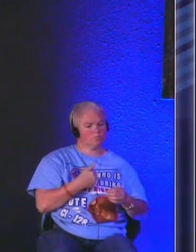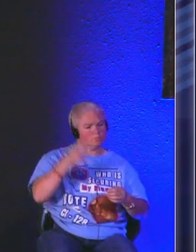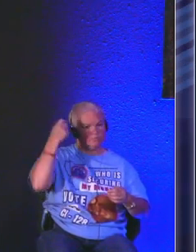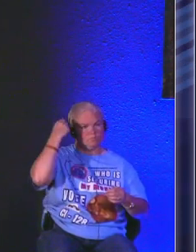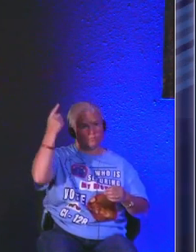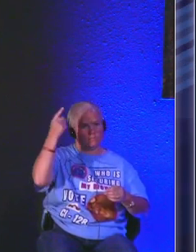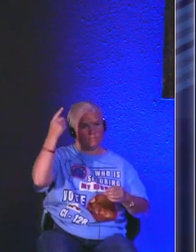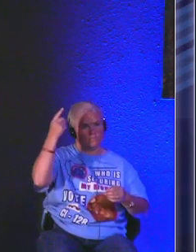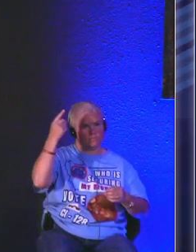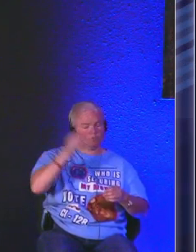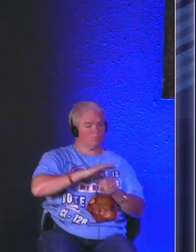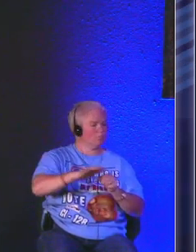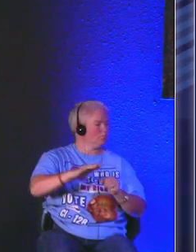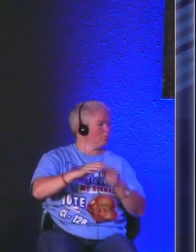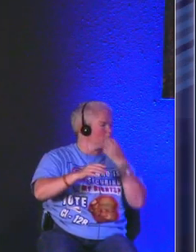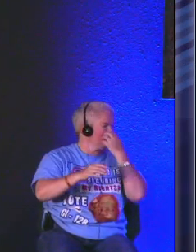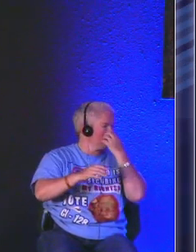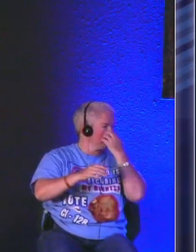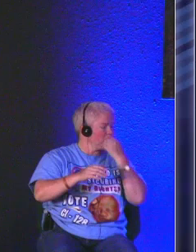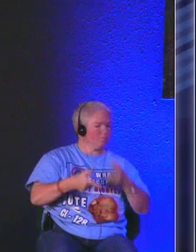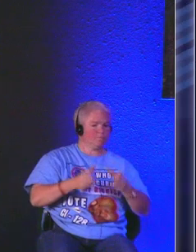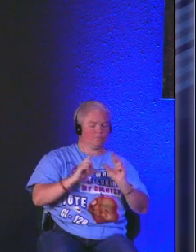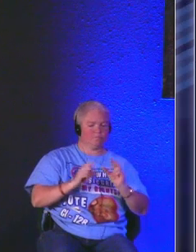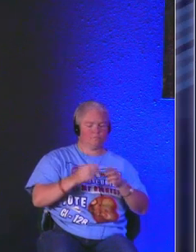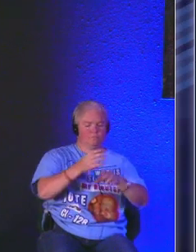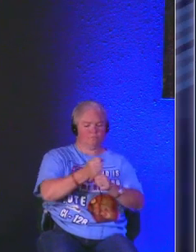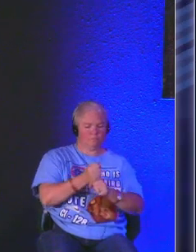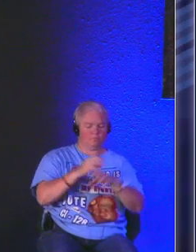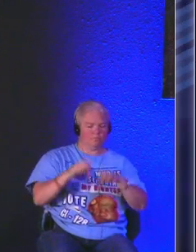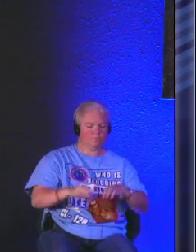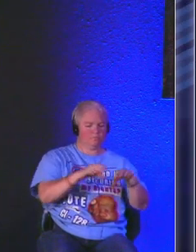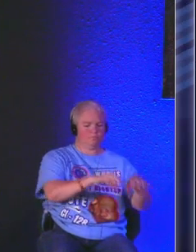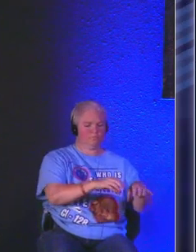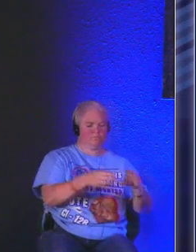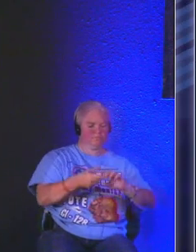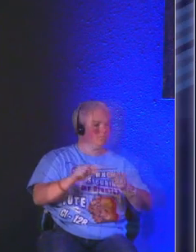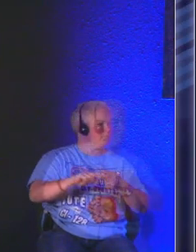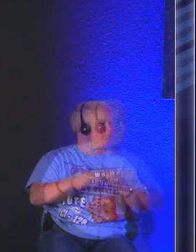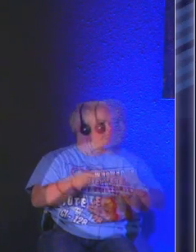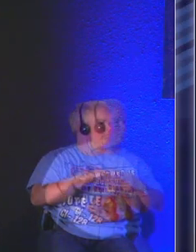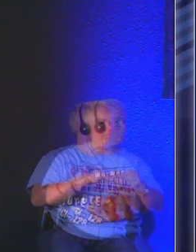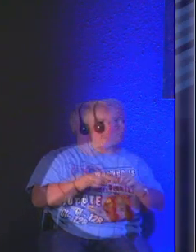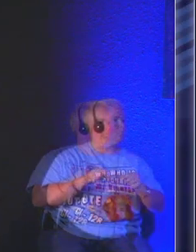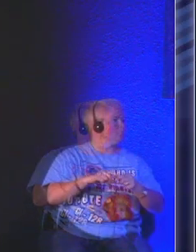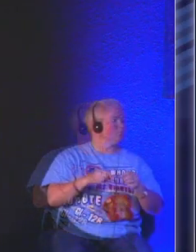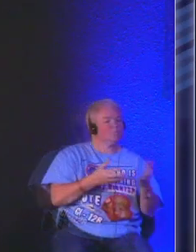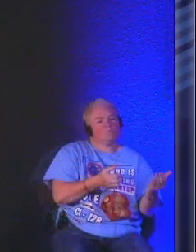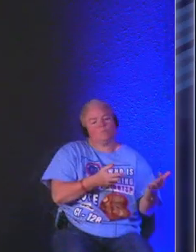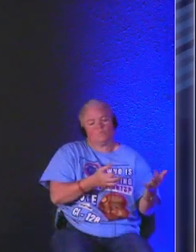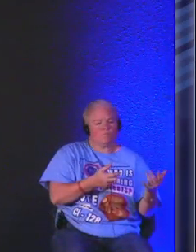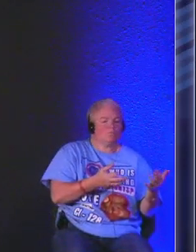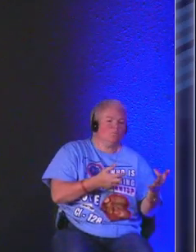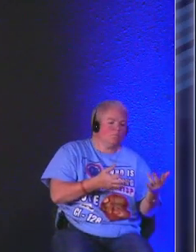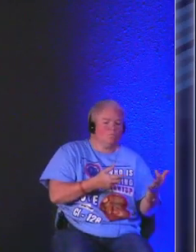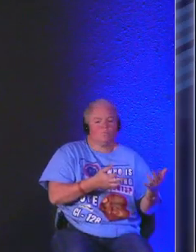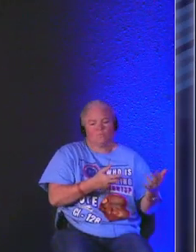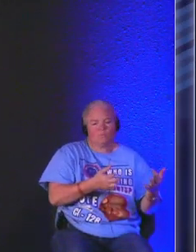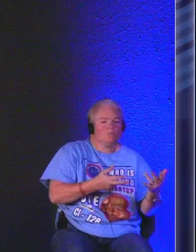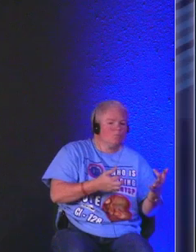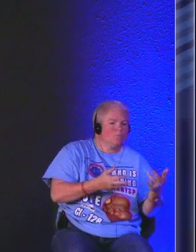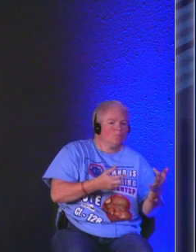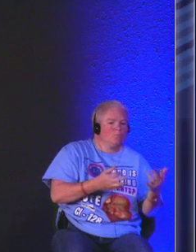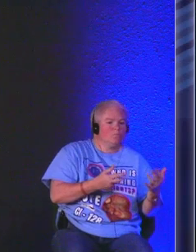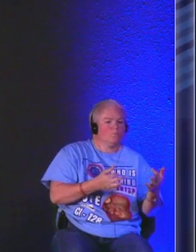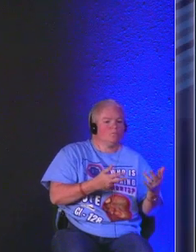understand that completely let's get moving into this message I love this message I've been waiting to do this